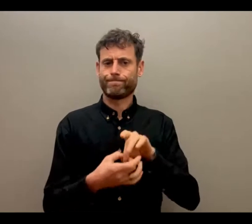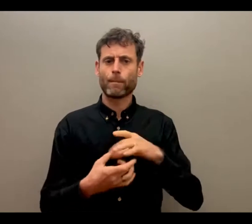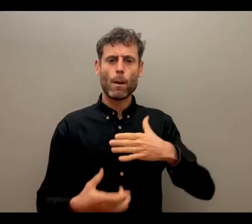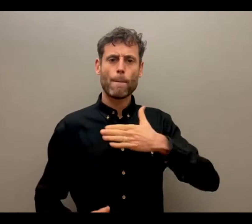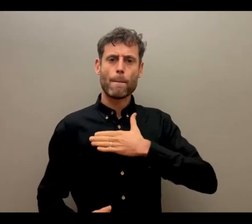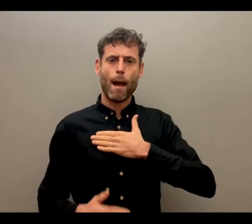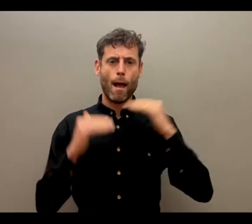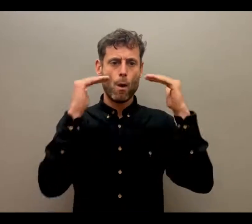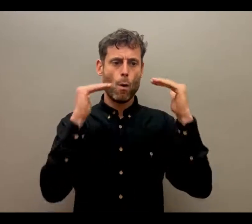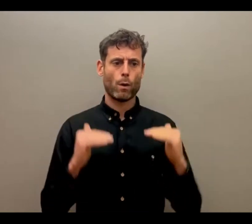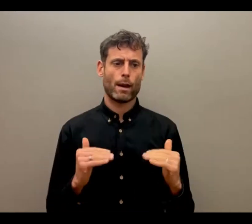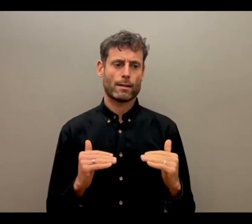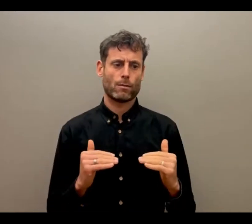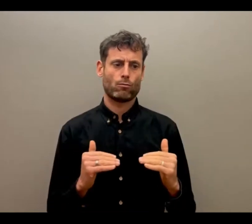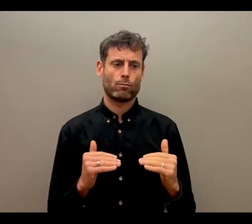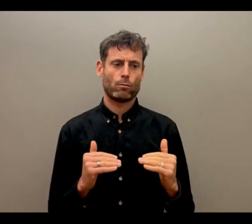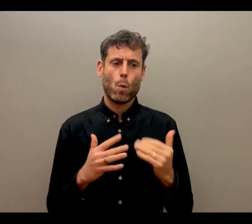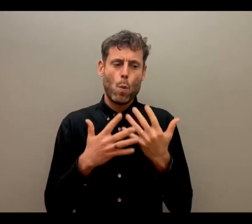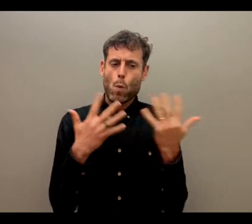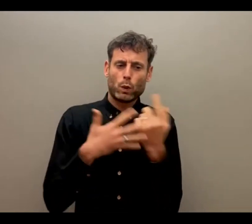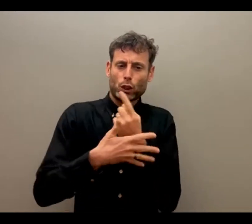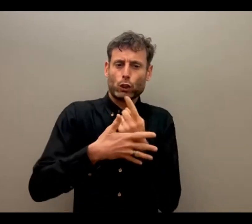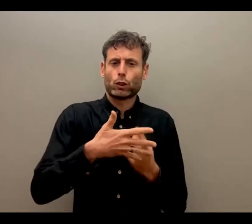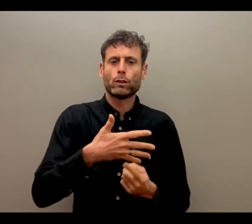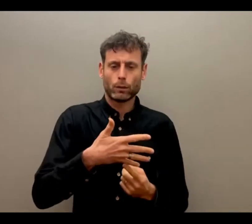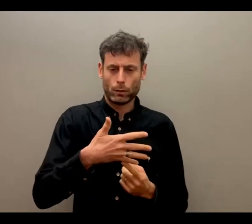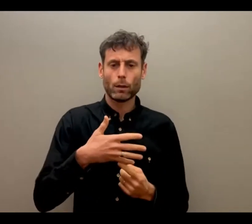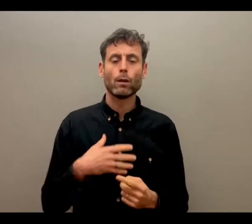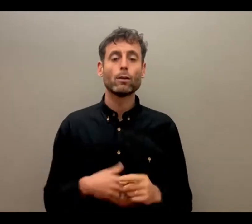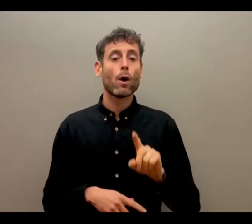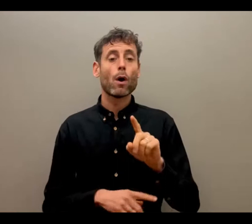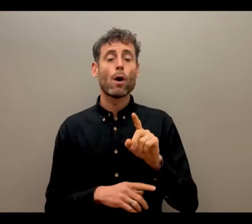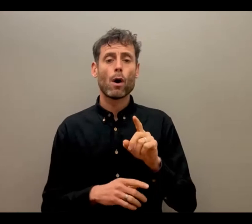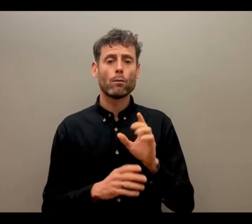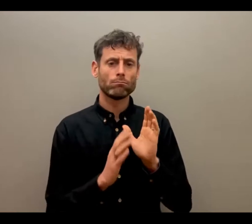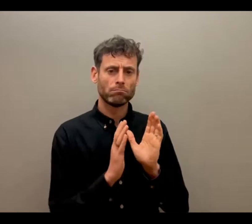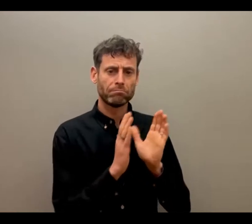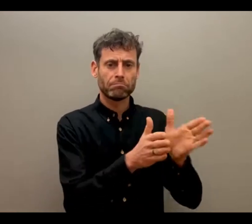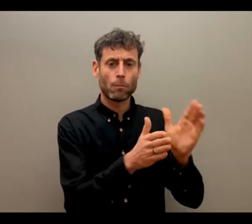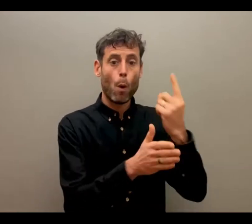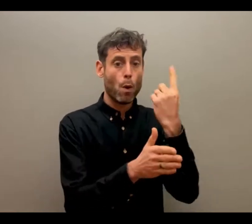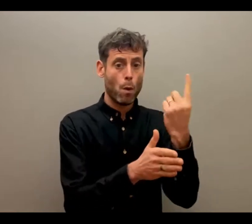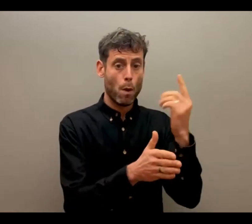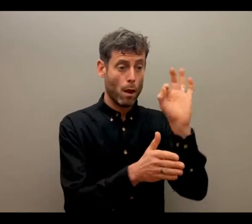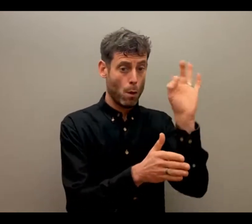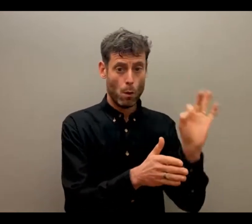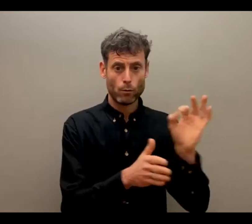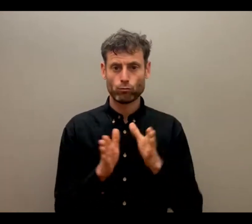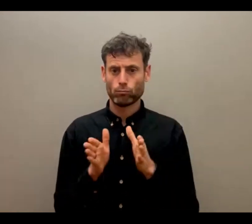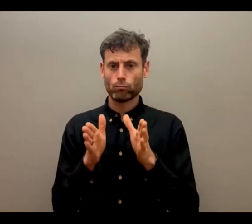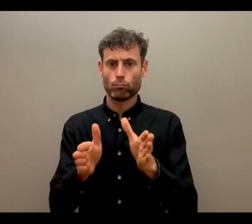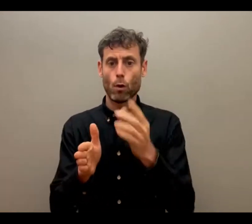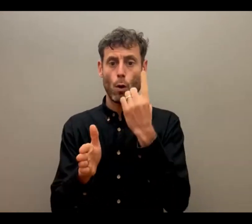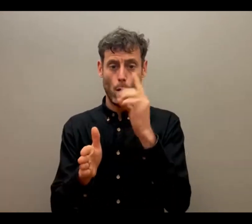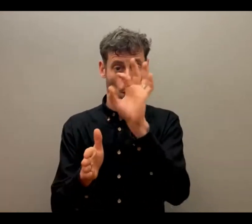it. Someone can correct me if I'm wrong on that. I think it's one question per group. So the person, the VC representative in your group should have your